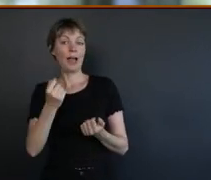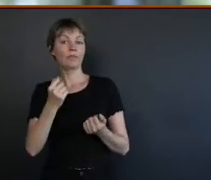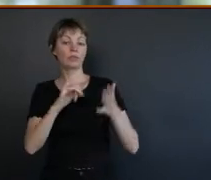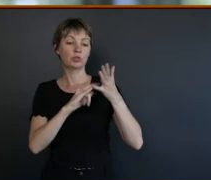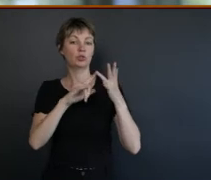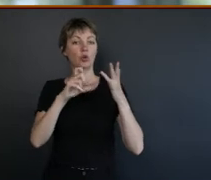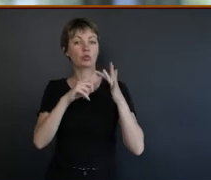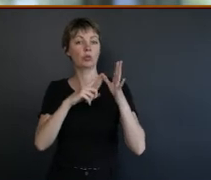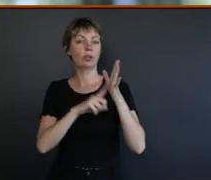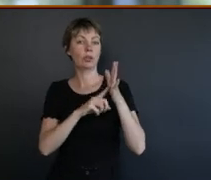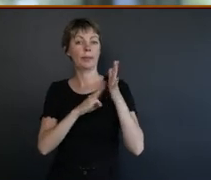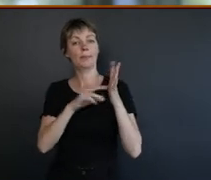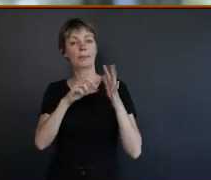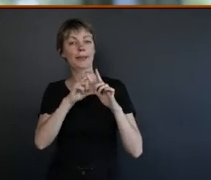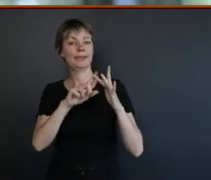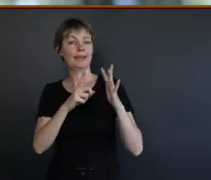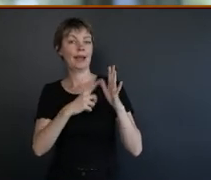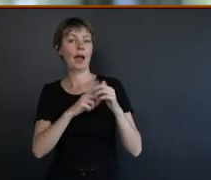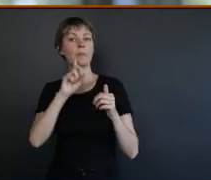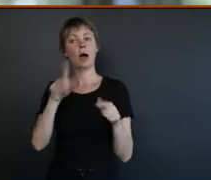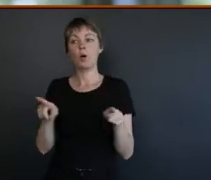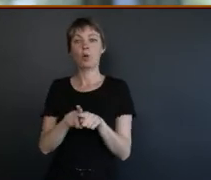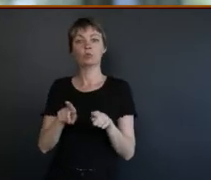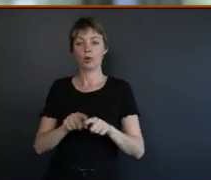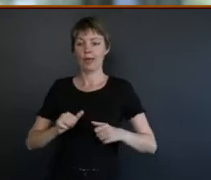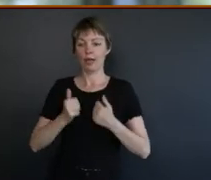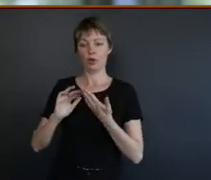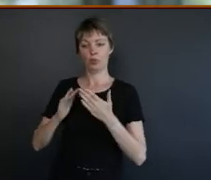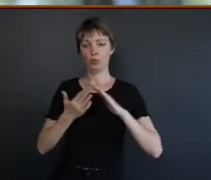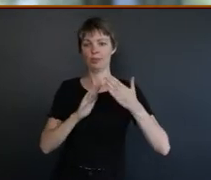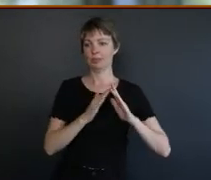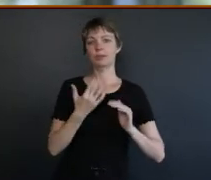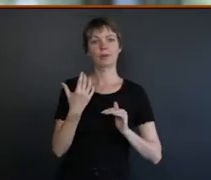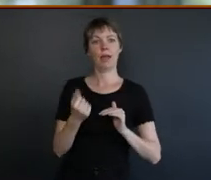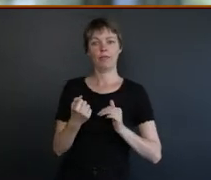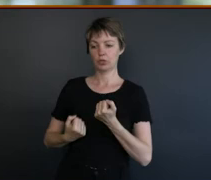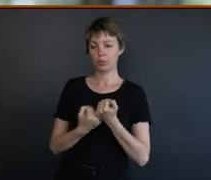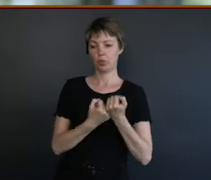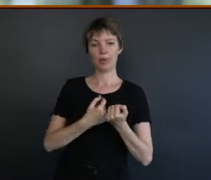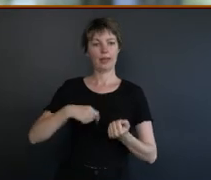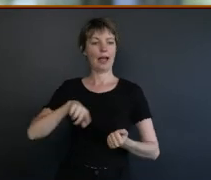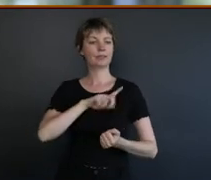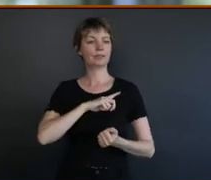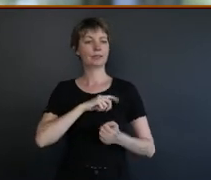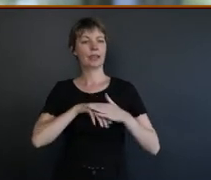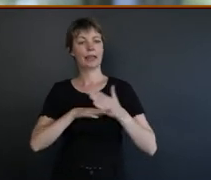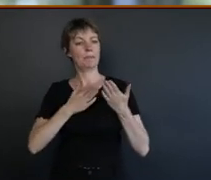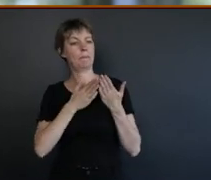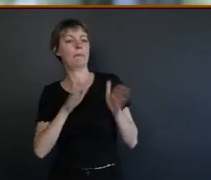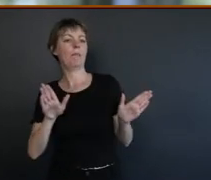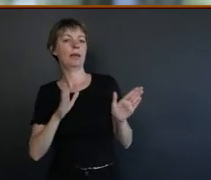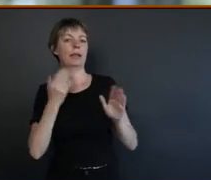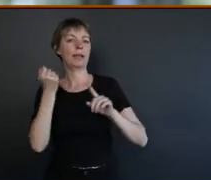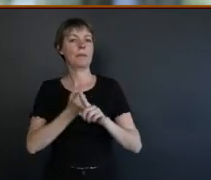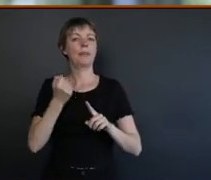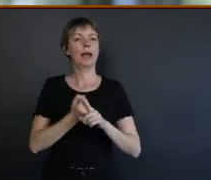the immediacy in that with community, our communities supporting us in these very public campaigns,